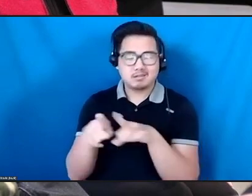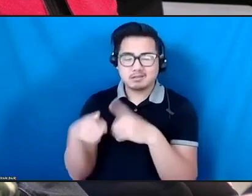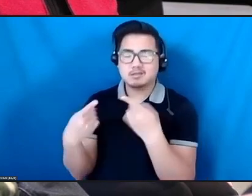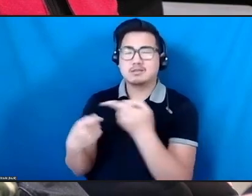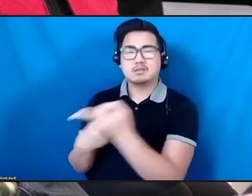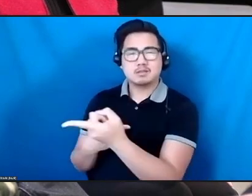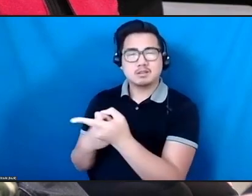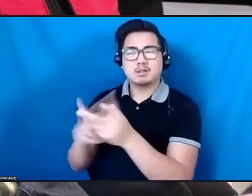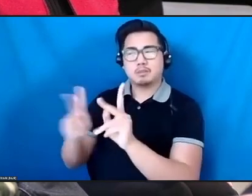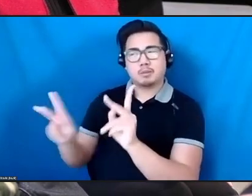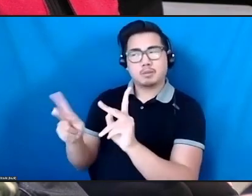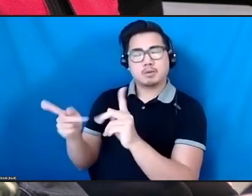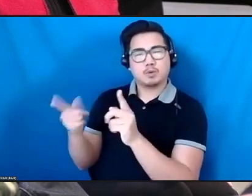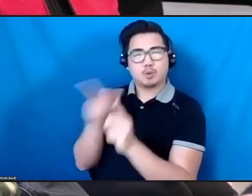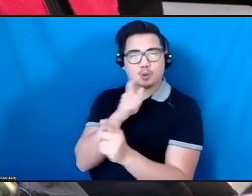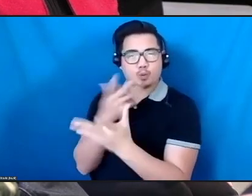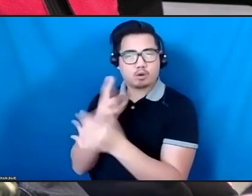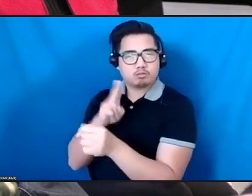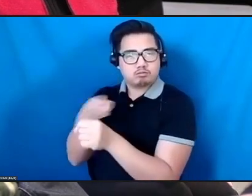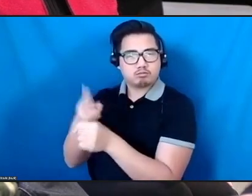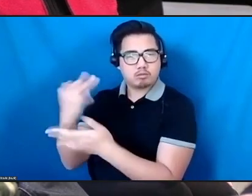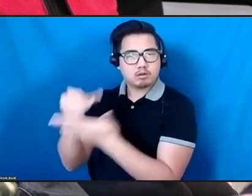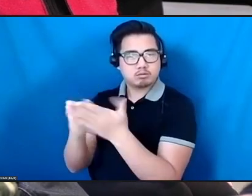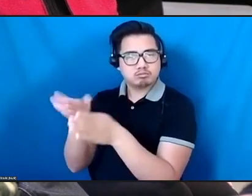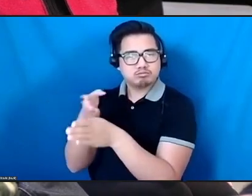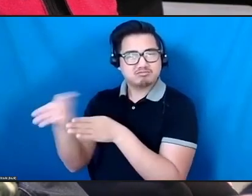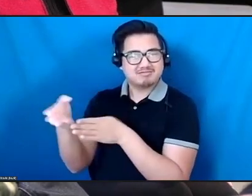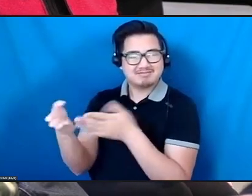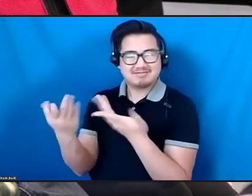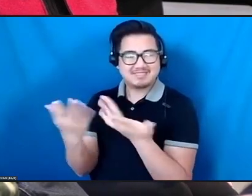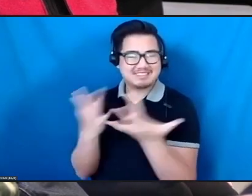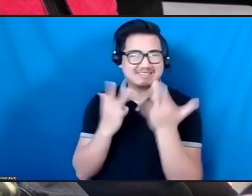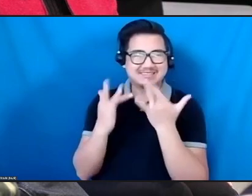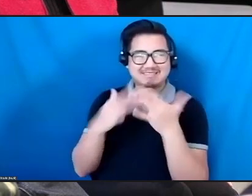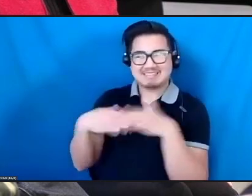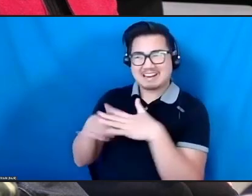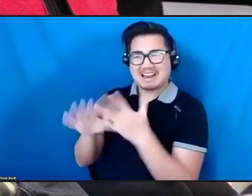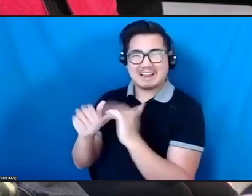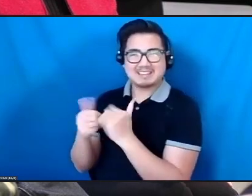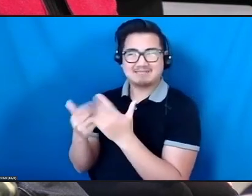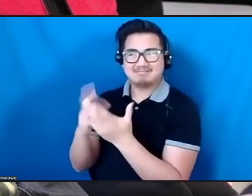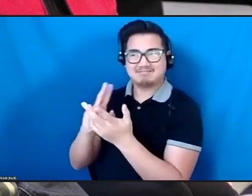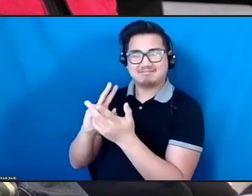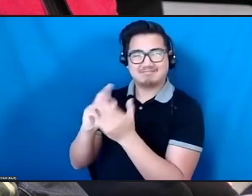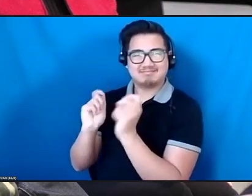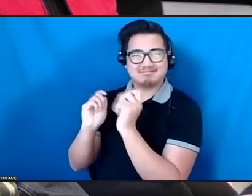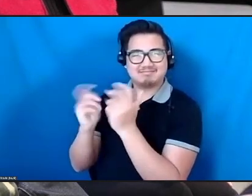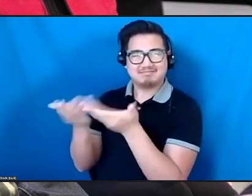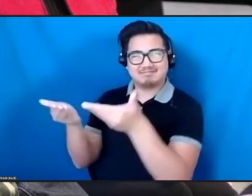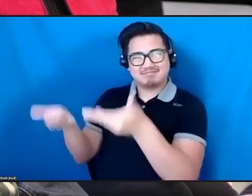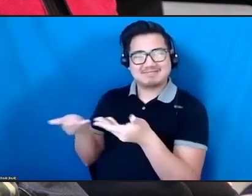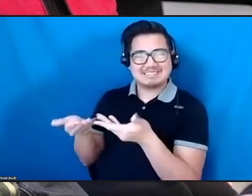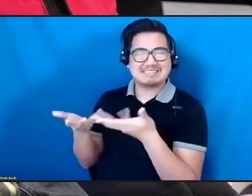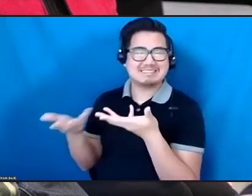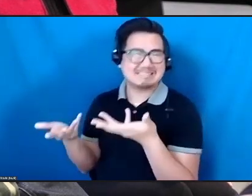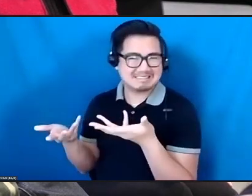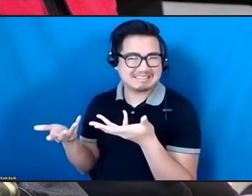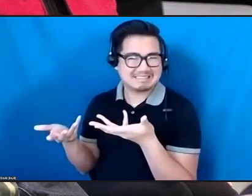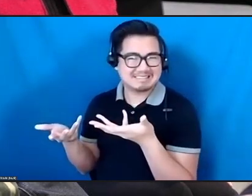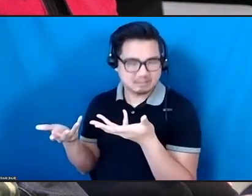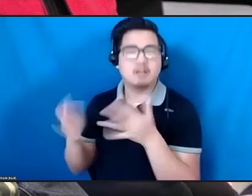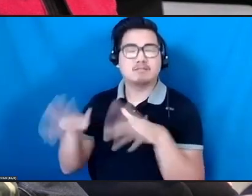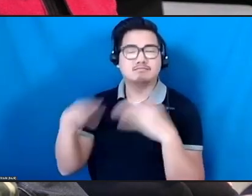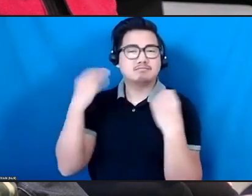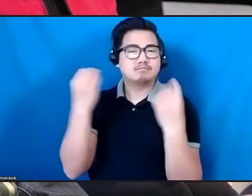to work with artists during the pandemic. But it was really kind of thinking about what difference can I